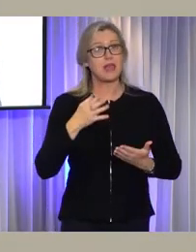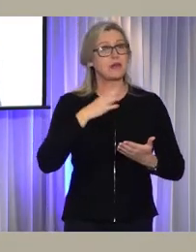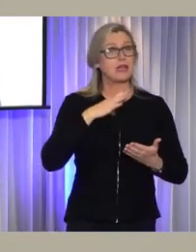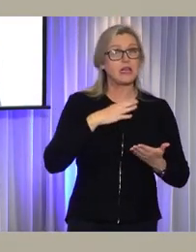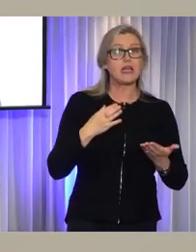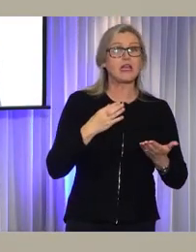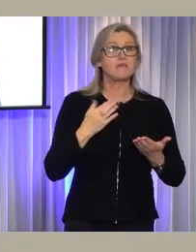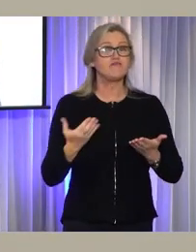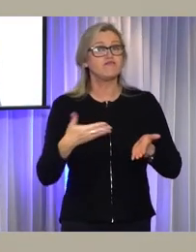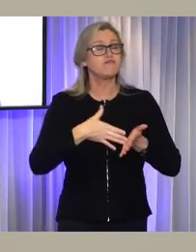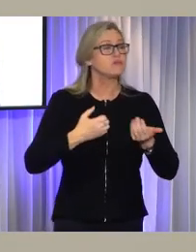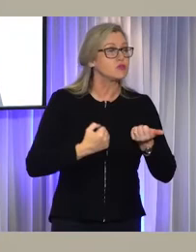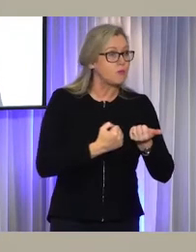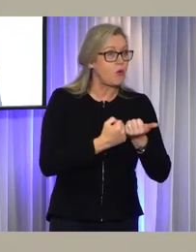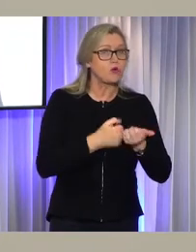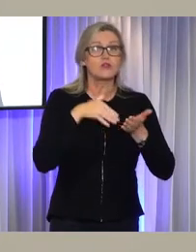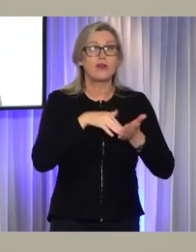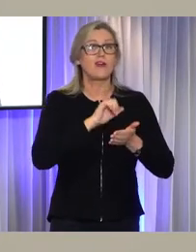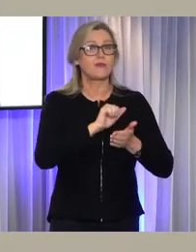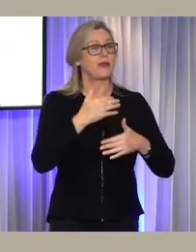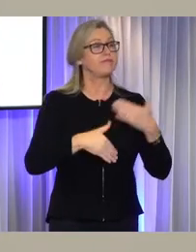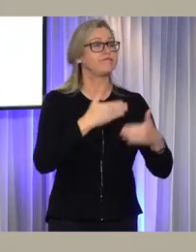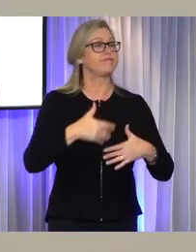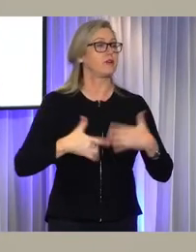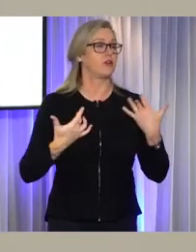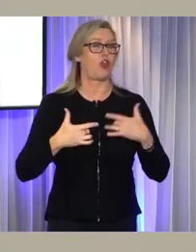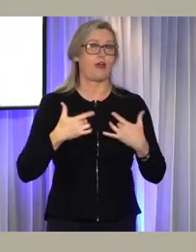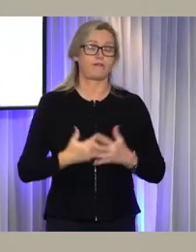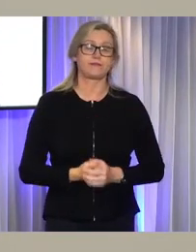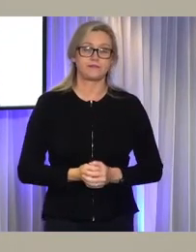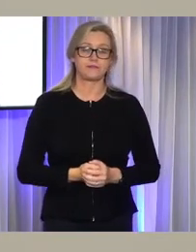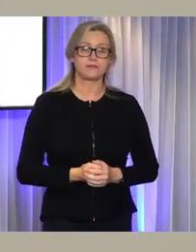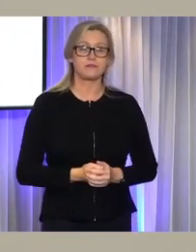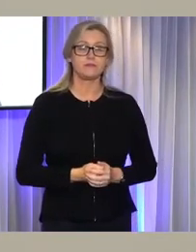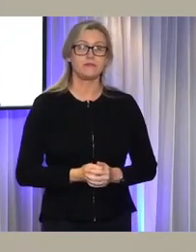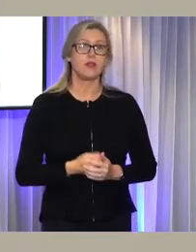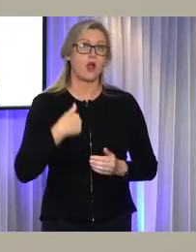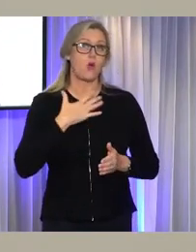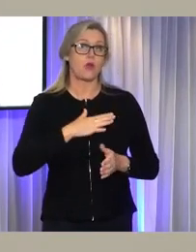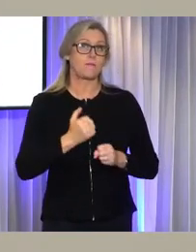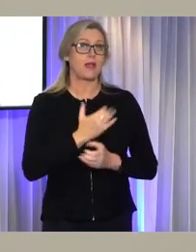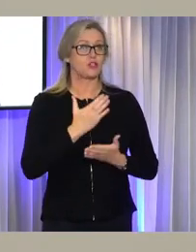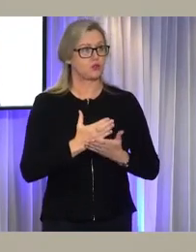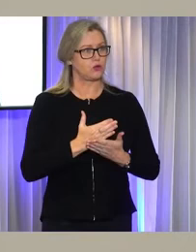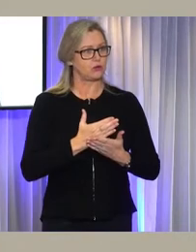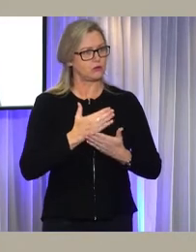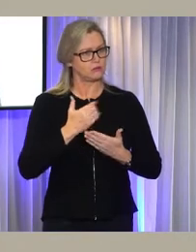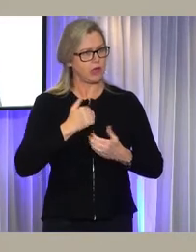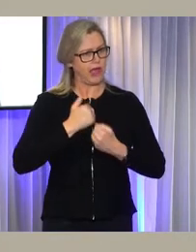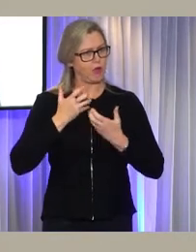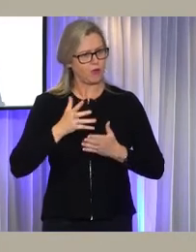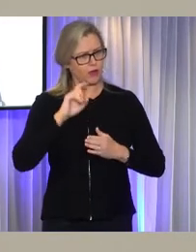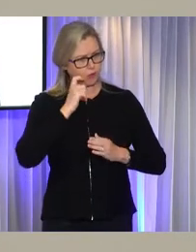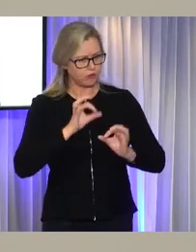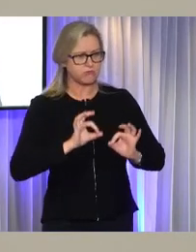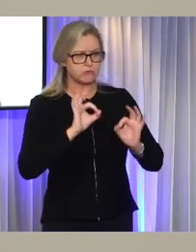additional support to go about their everyday life. I want to make sure that we get it right. The